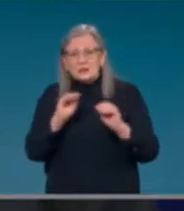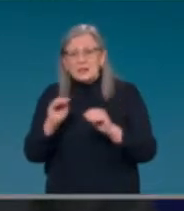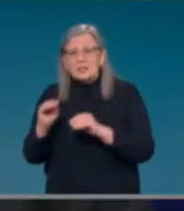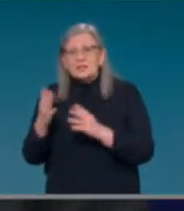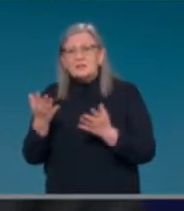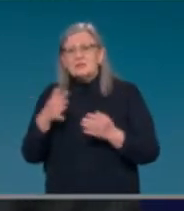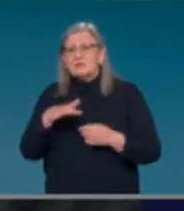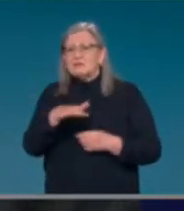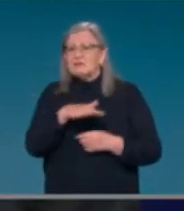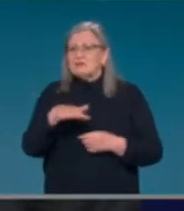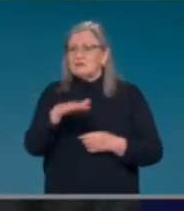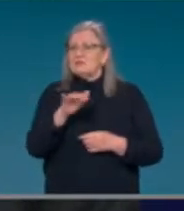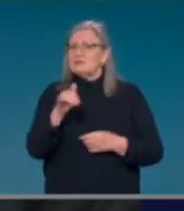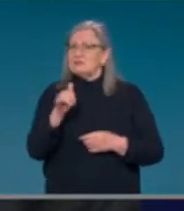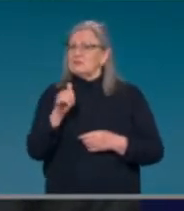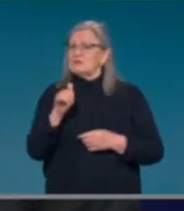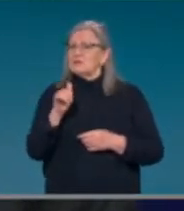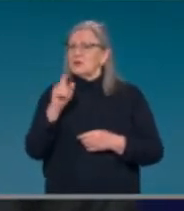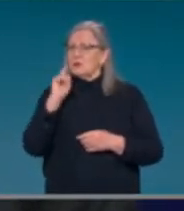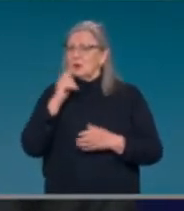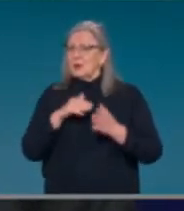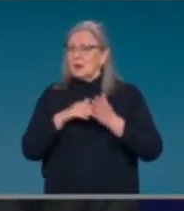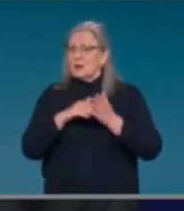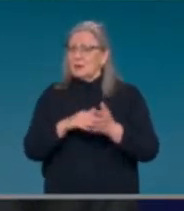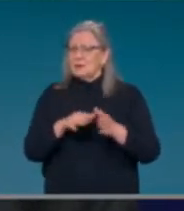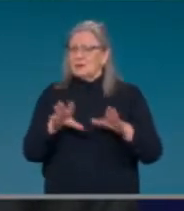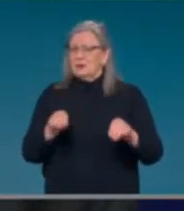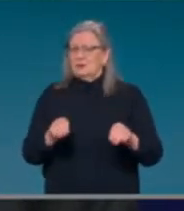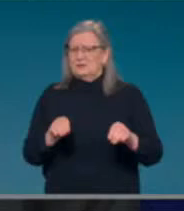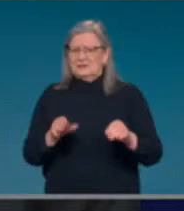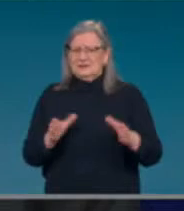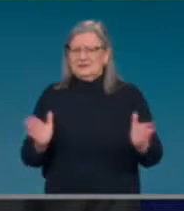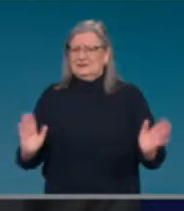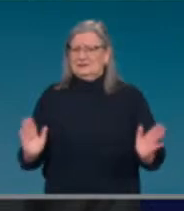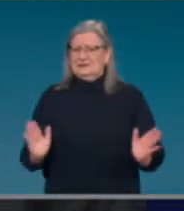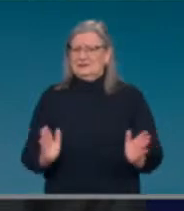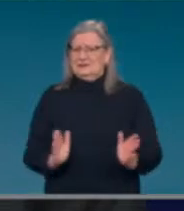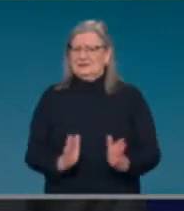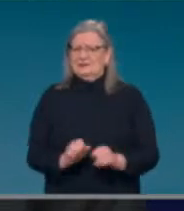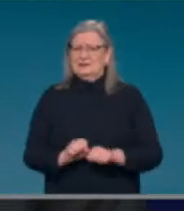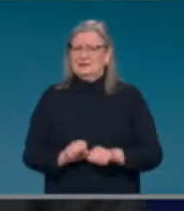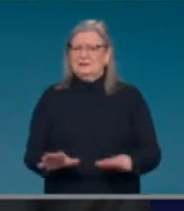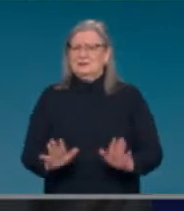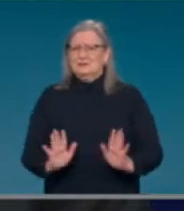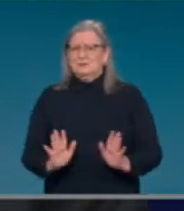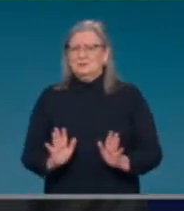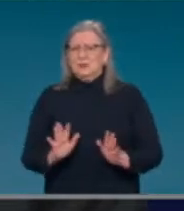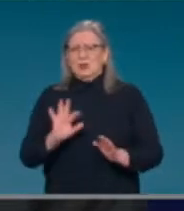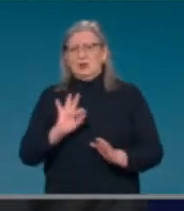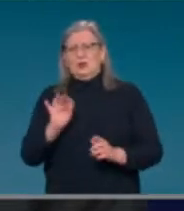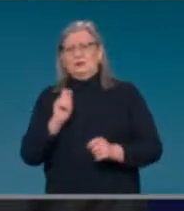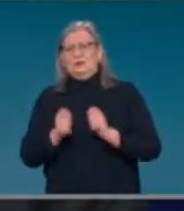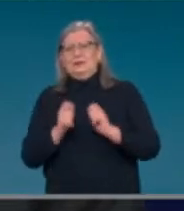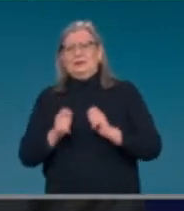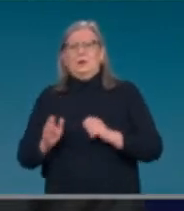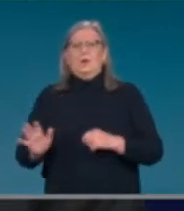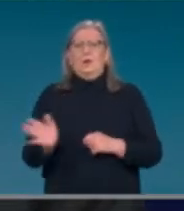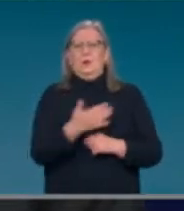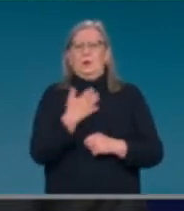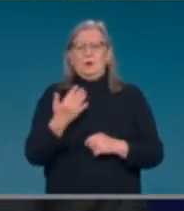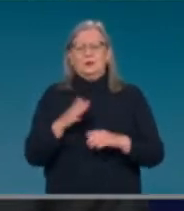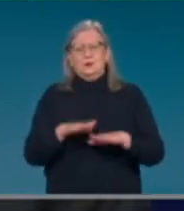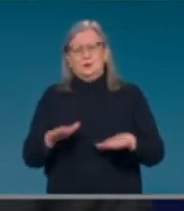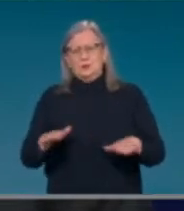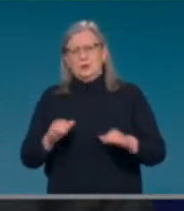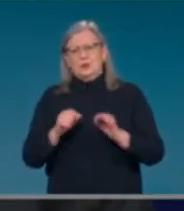target them for outbreak control rather than testing every school child. But now the tests are here, and some of the states and territories have indicated they'll procure,